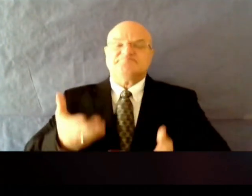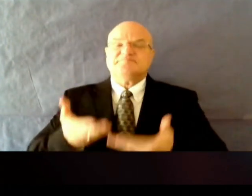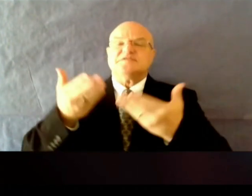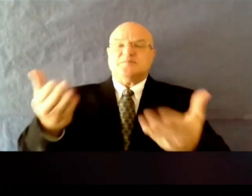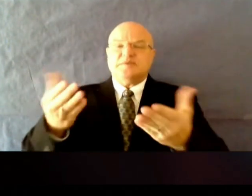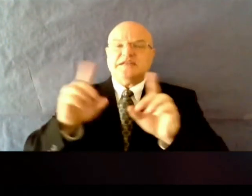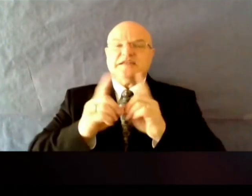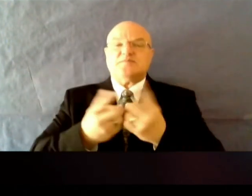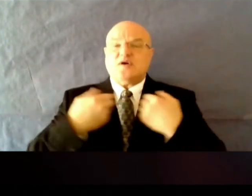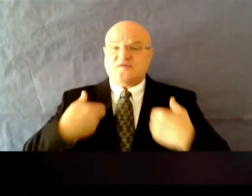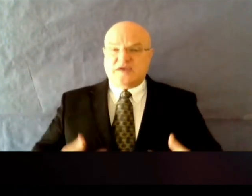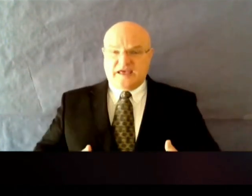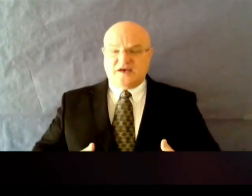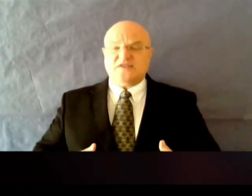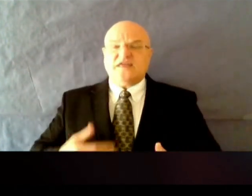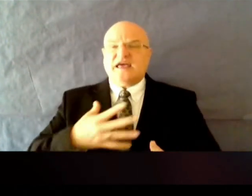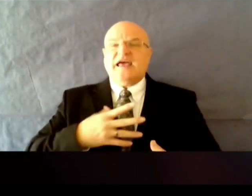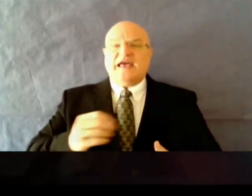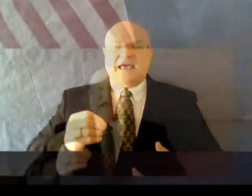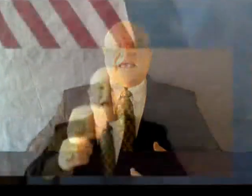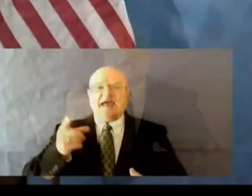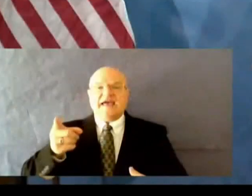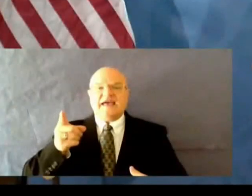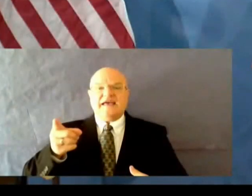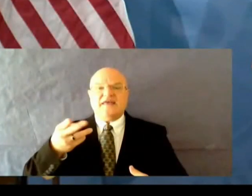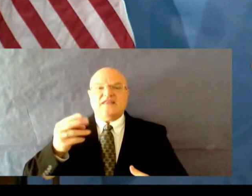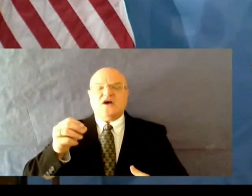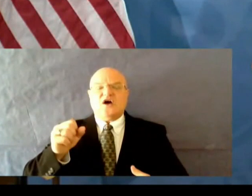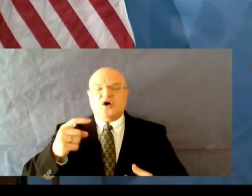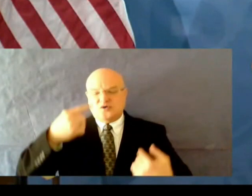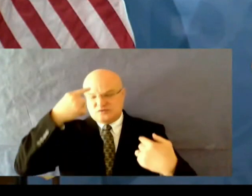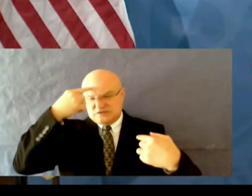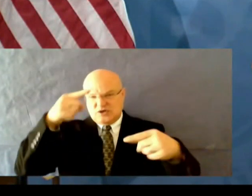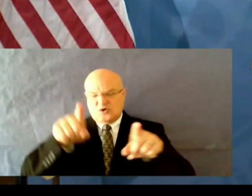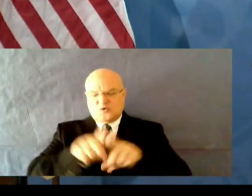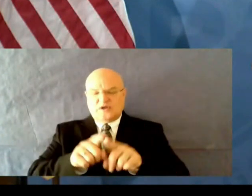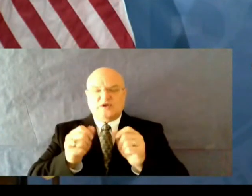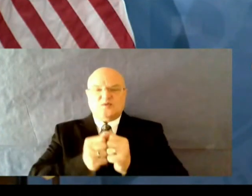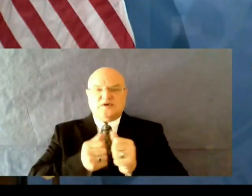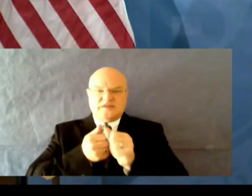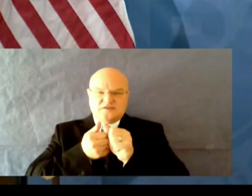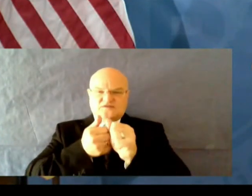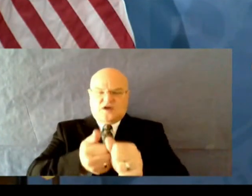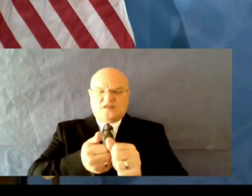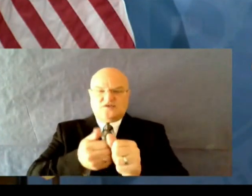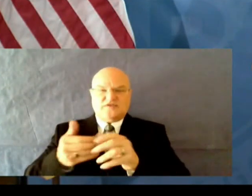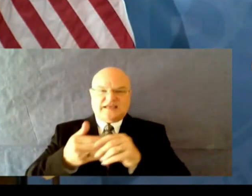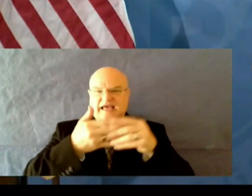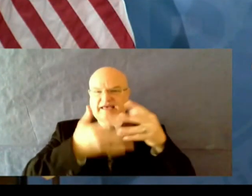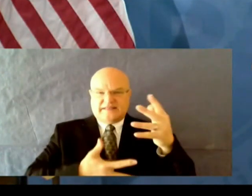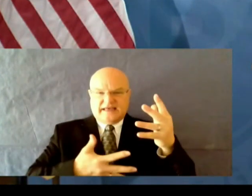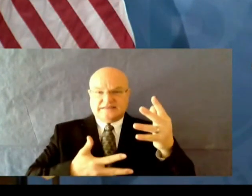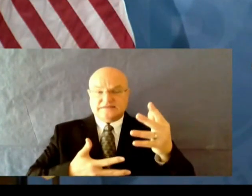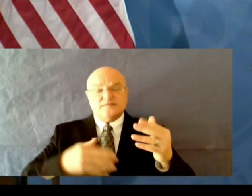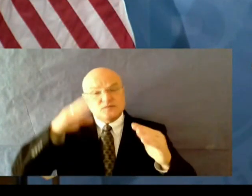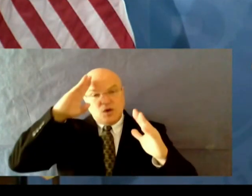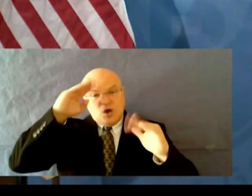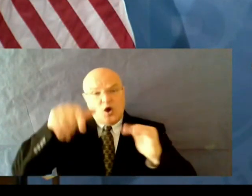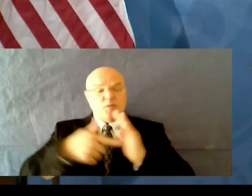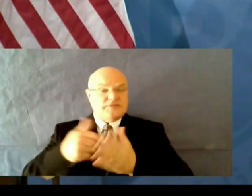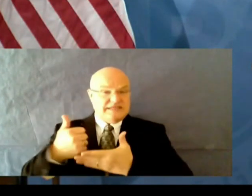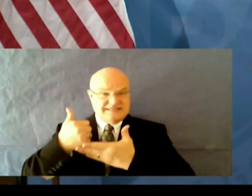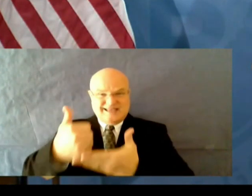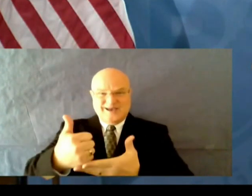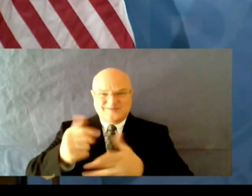and the host venue is responsible for compliance. But we hope those directives will be instructive and helpful to